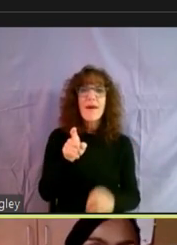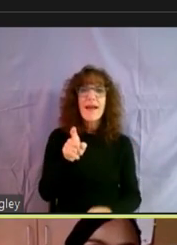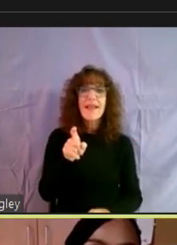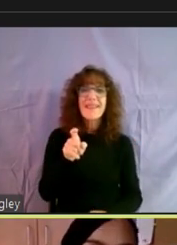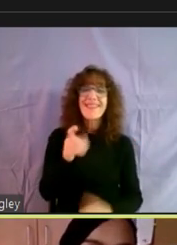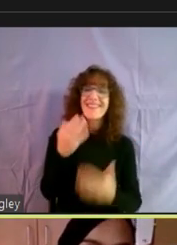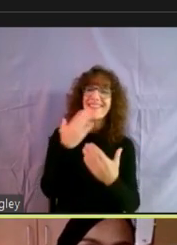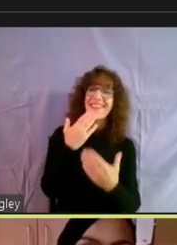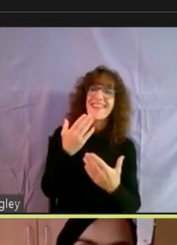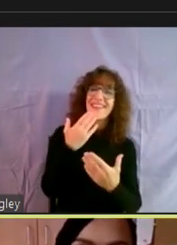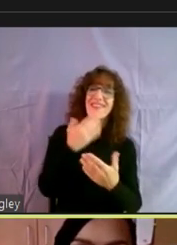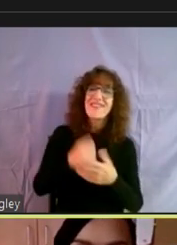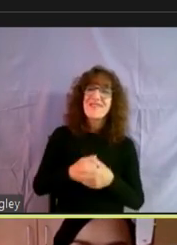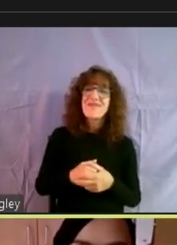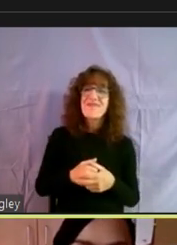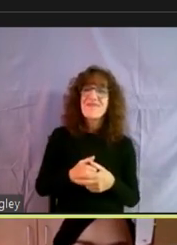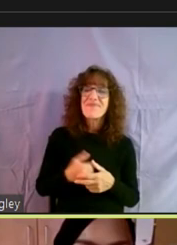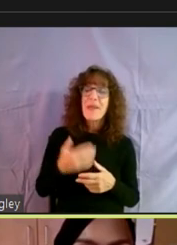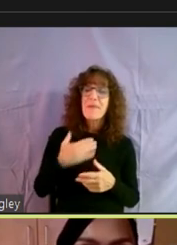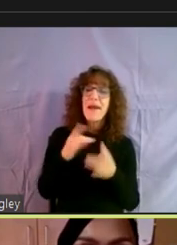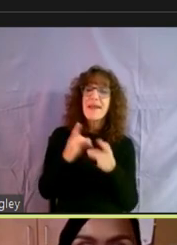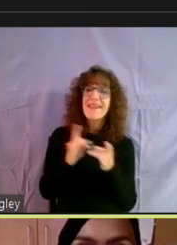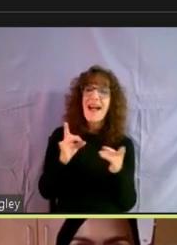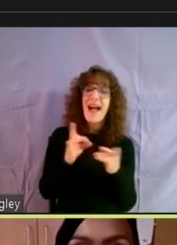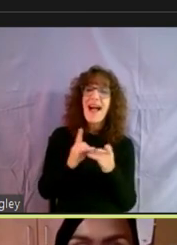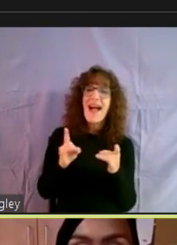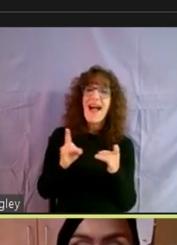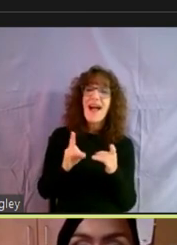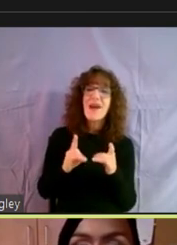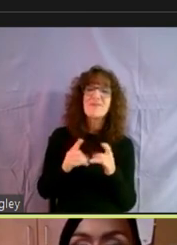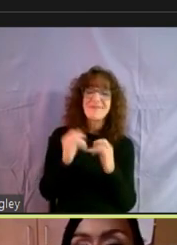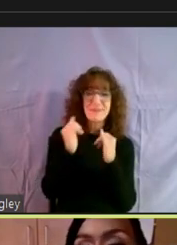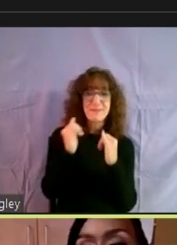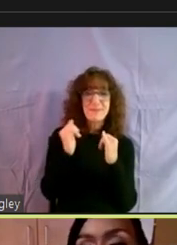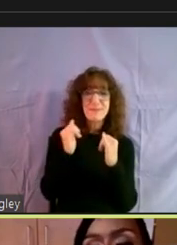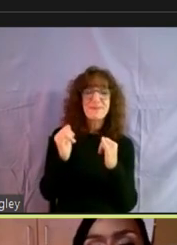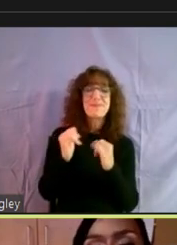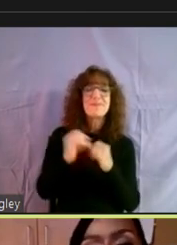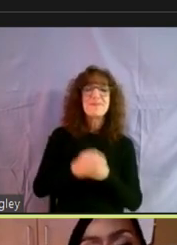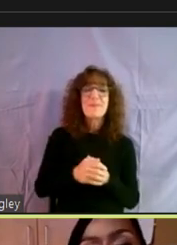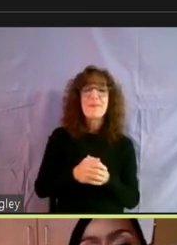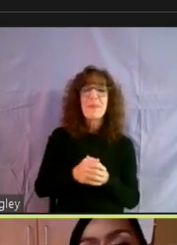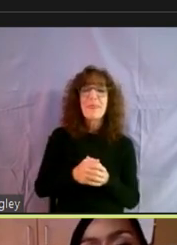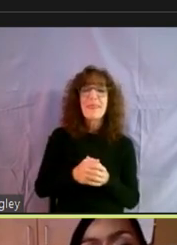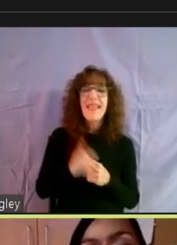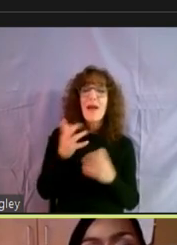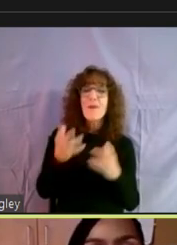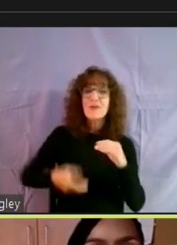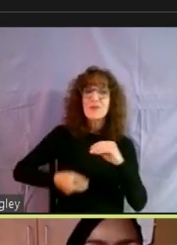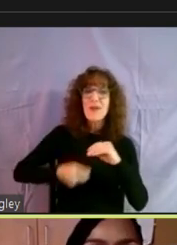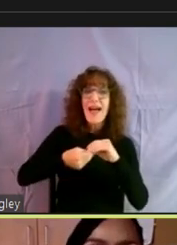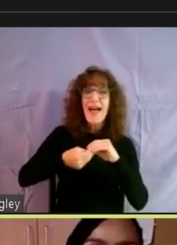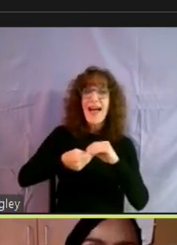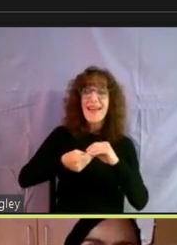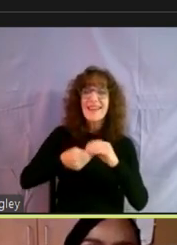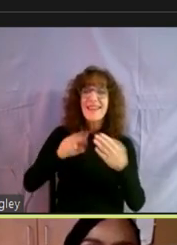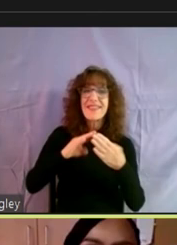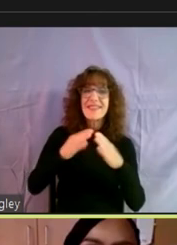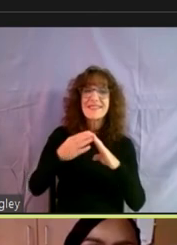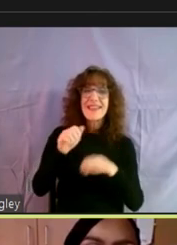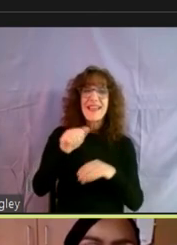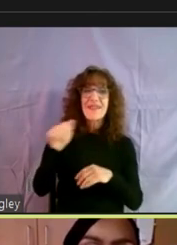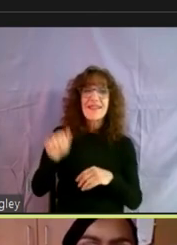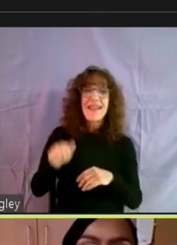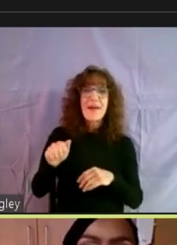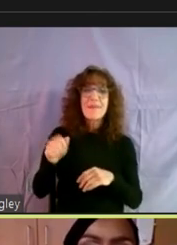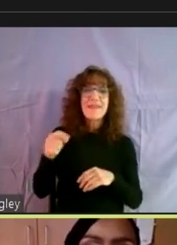Thank you. Um, my comment would be ditto, ditto. Um, I would only add to that, um, in the city of Annapolis, they